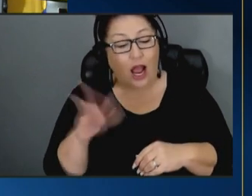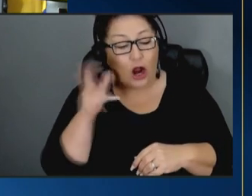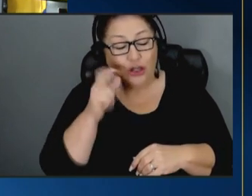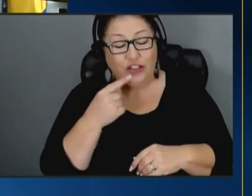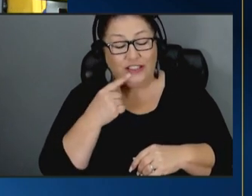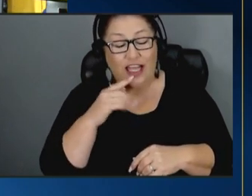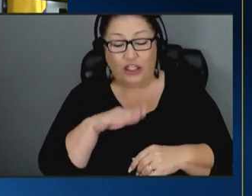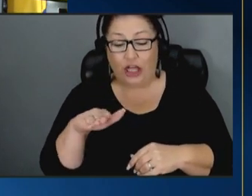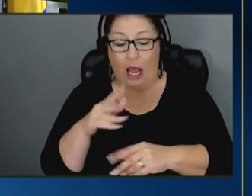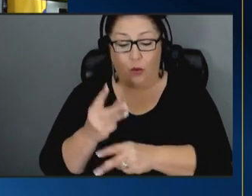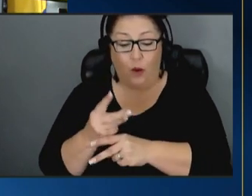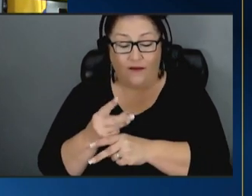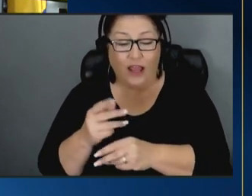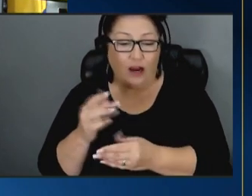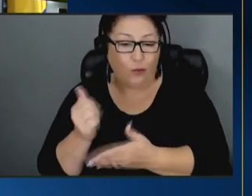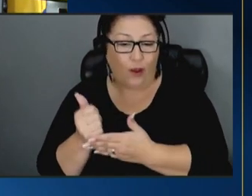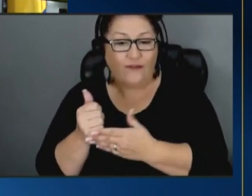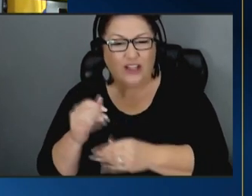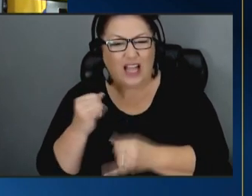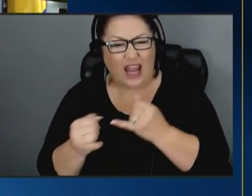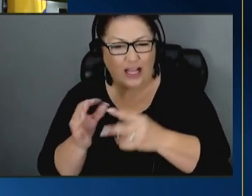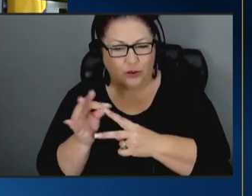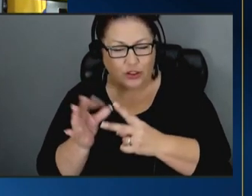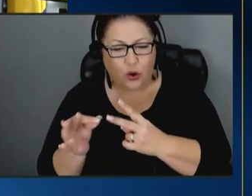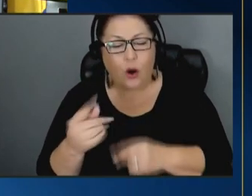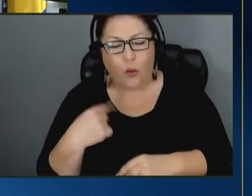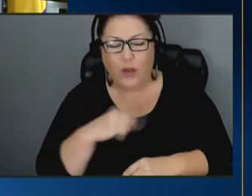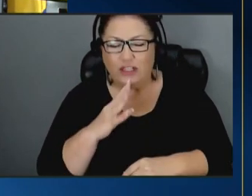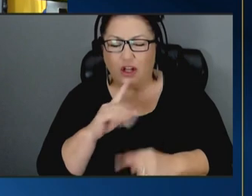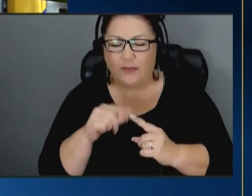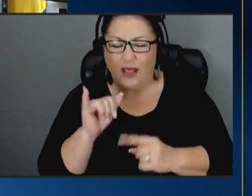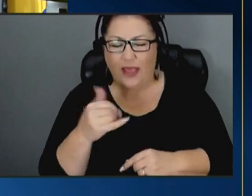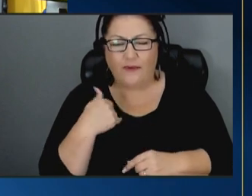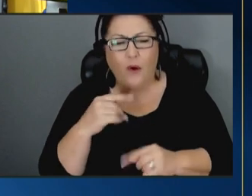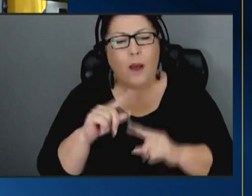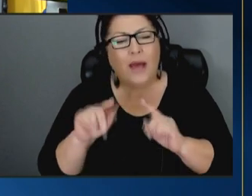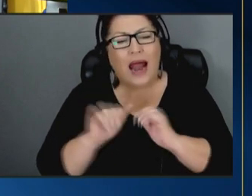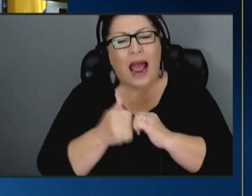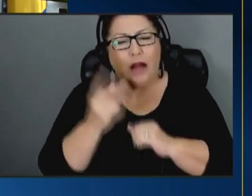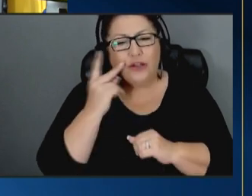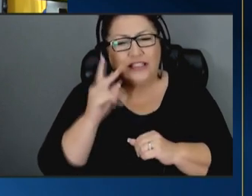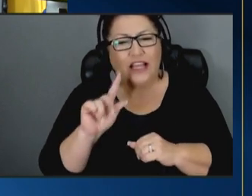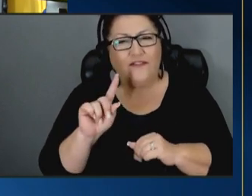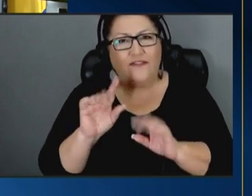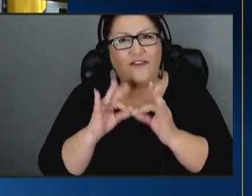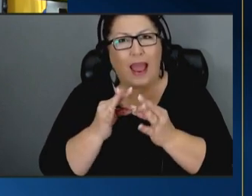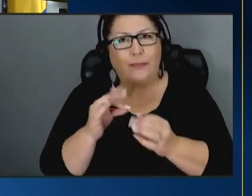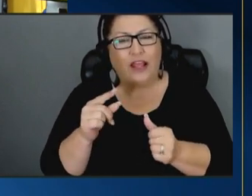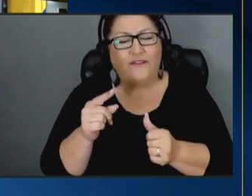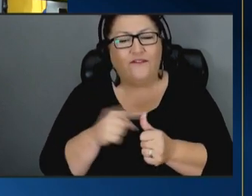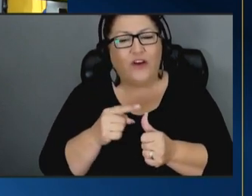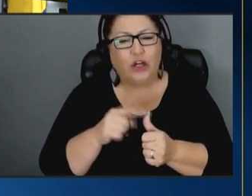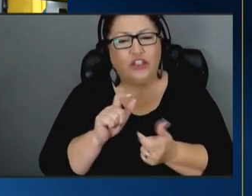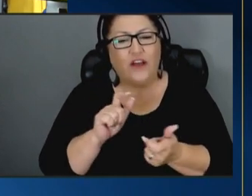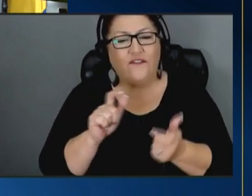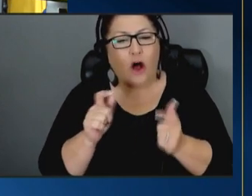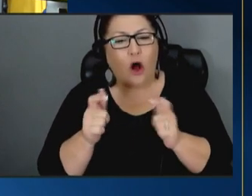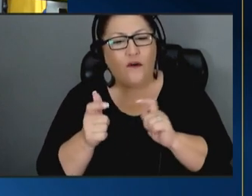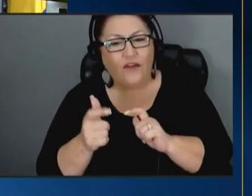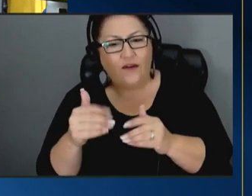resort and you and i have talked about that before but what do you how do you see family first evolving over the next five years